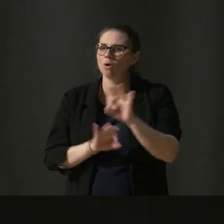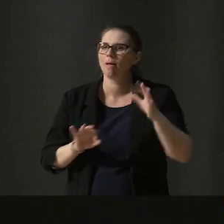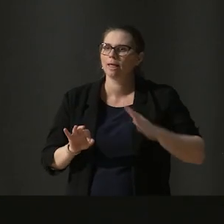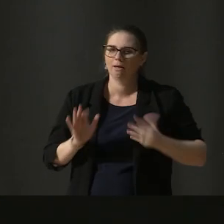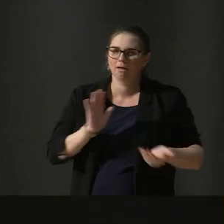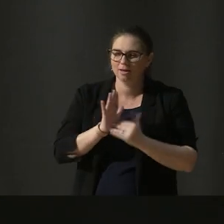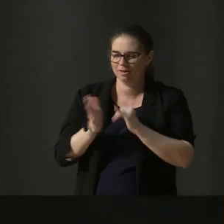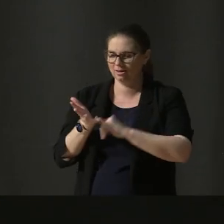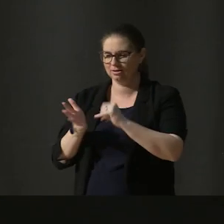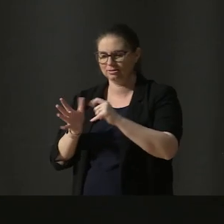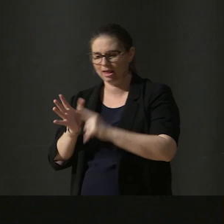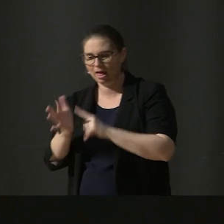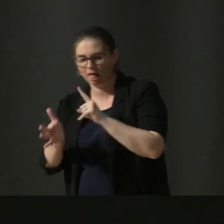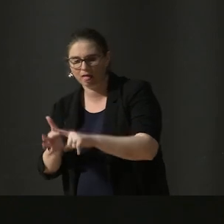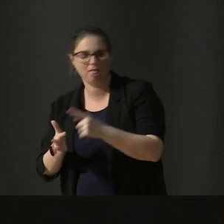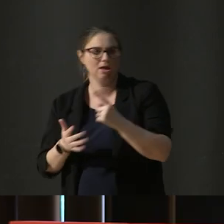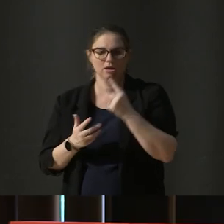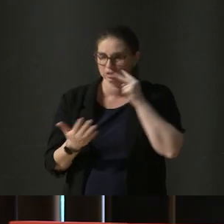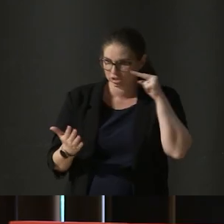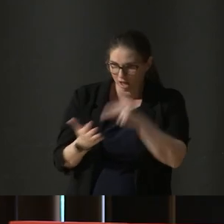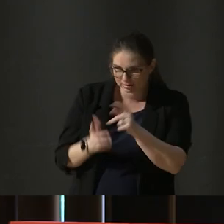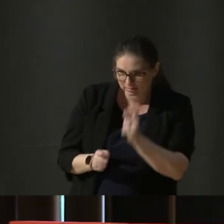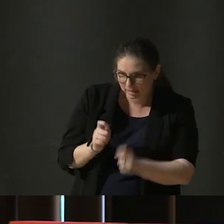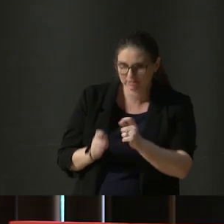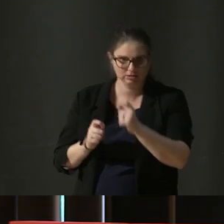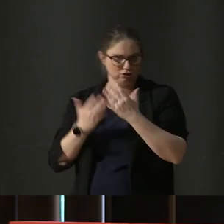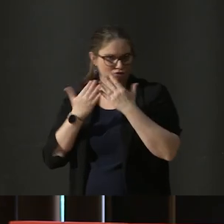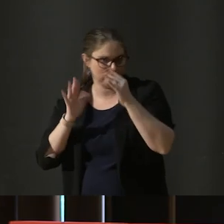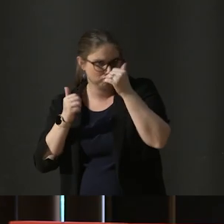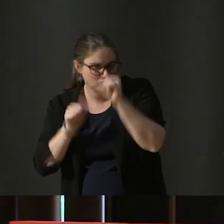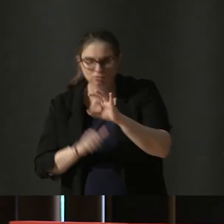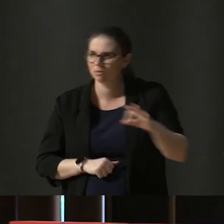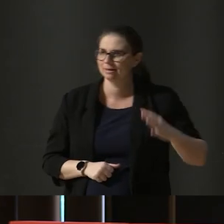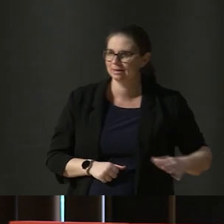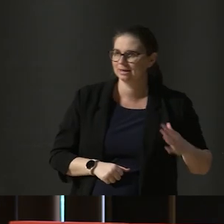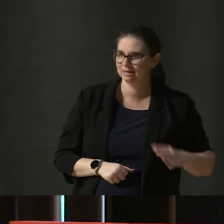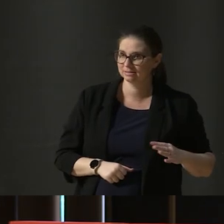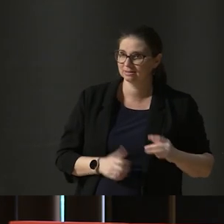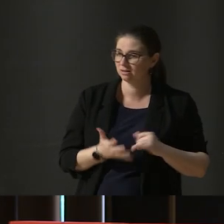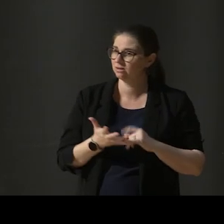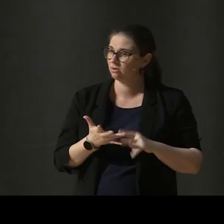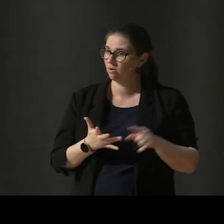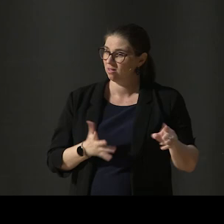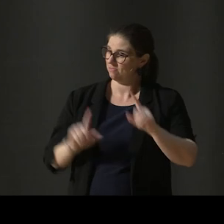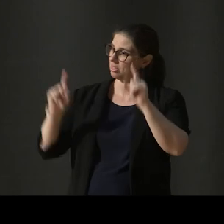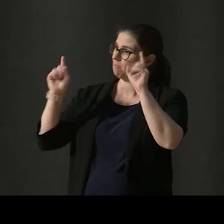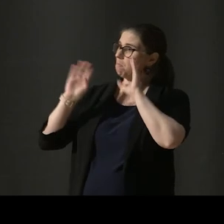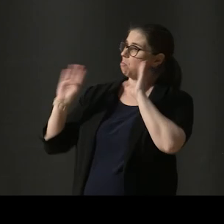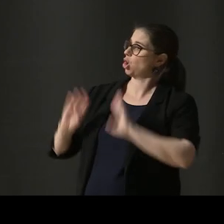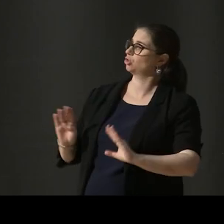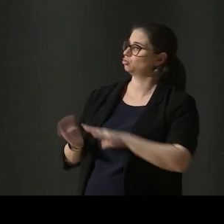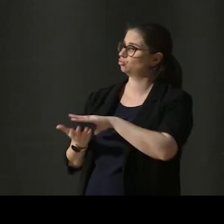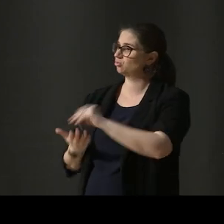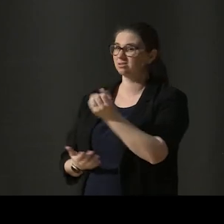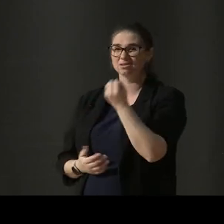tests, sight reading, or general knowledge. Even the exam people realize that the modern student doesn't have time